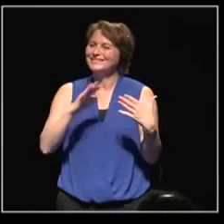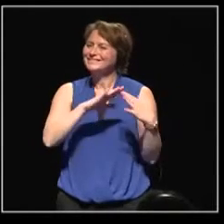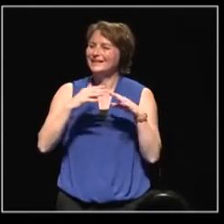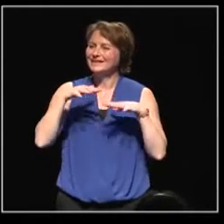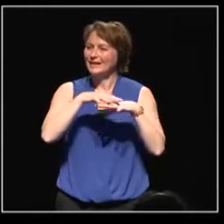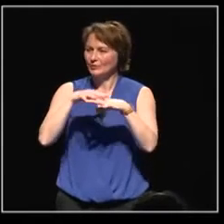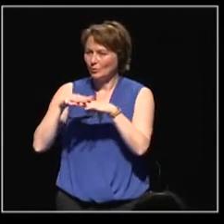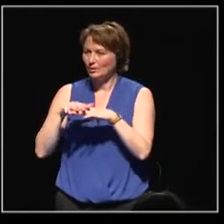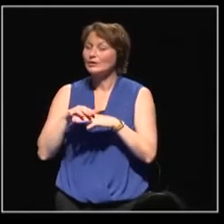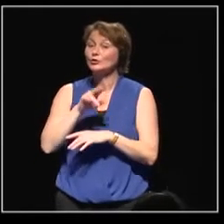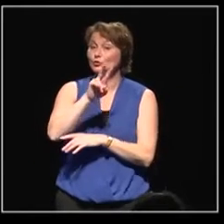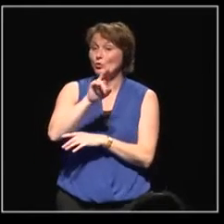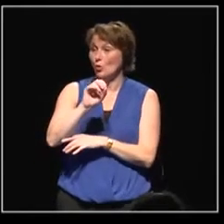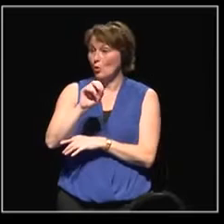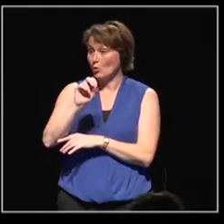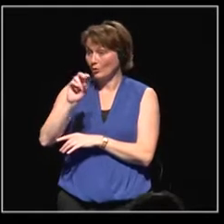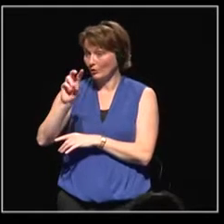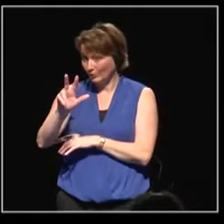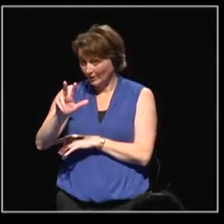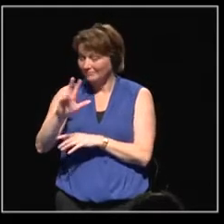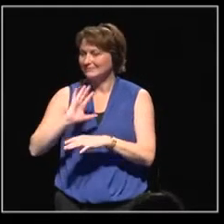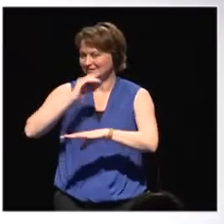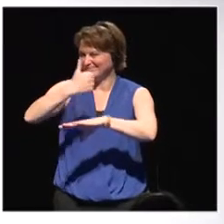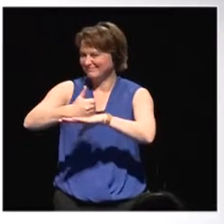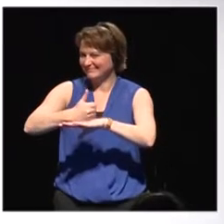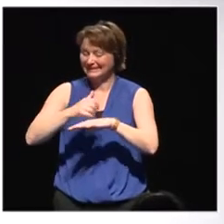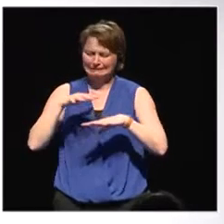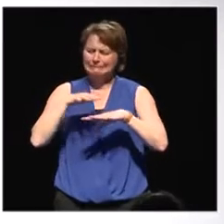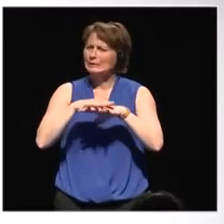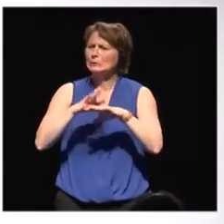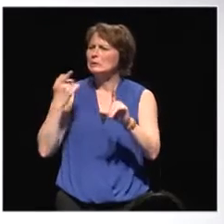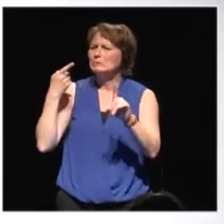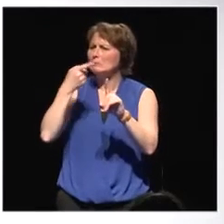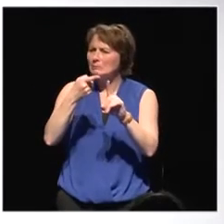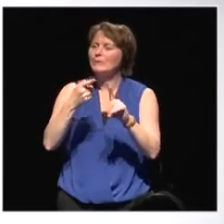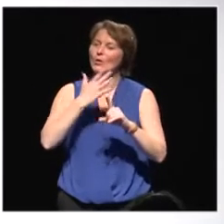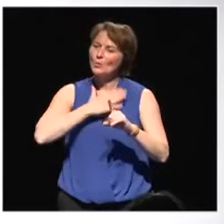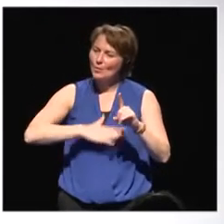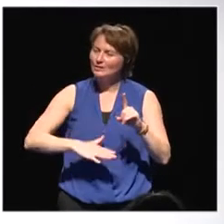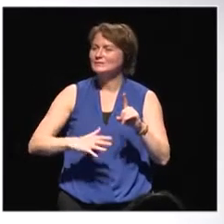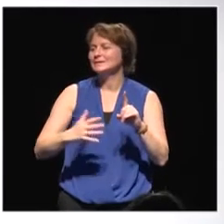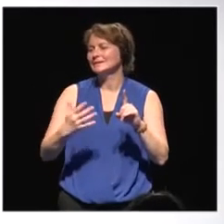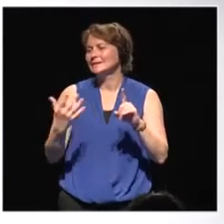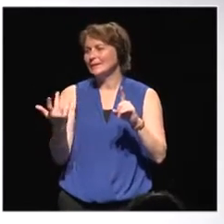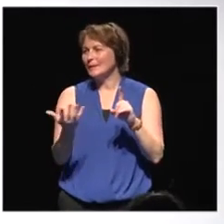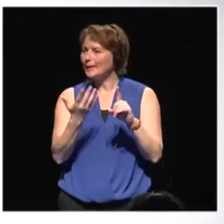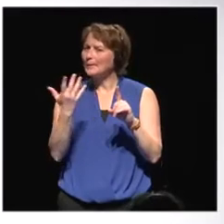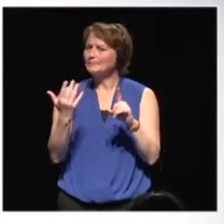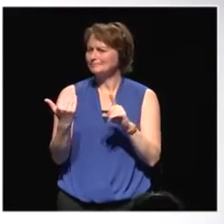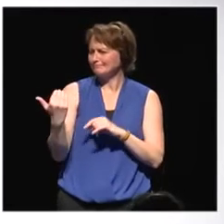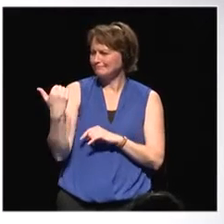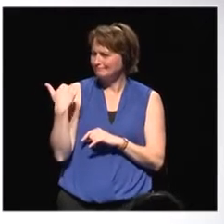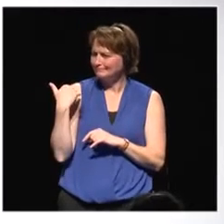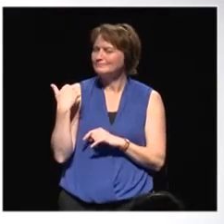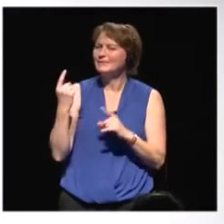2003. The purpose of that network is to accompany the most recent wave